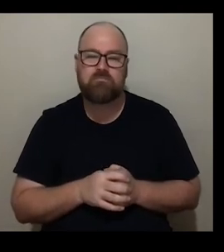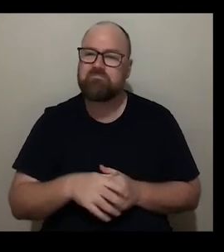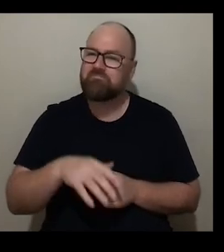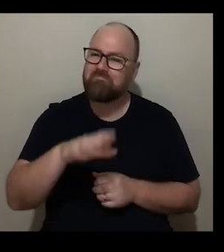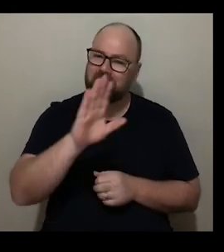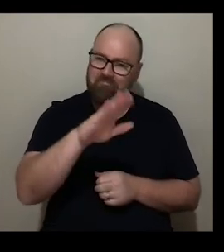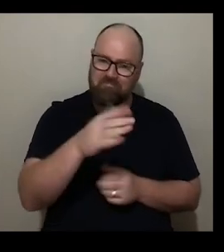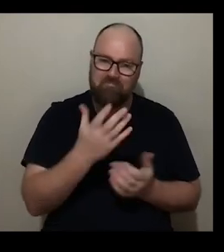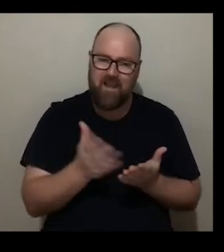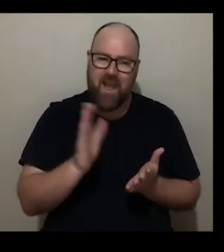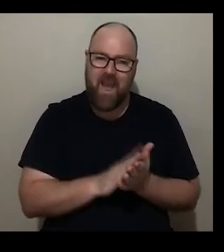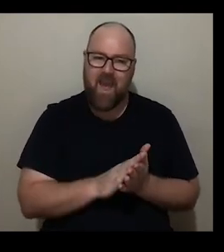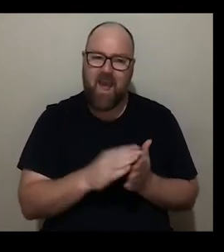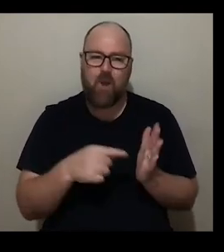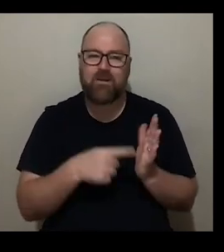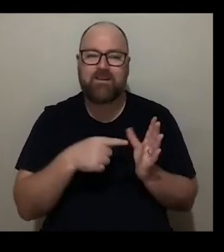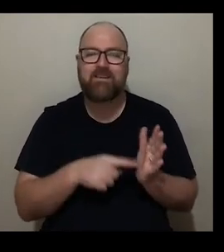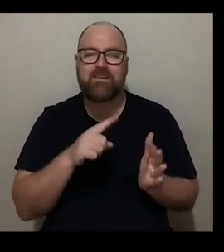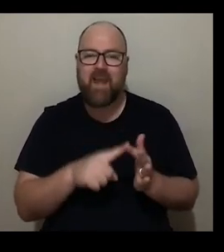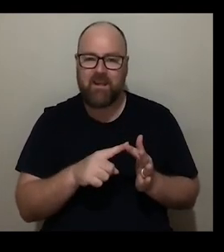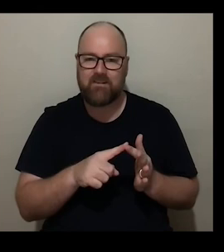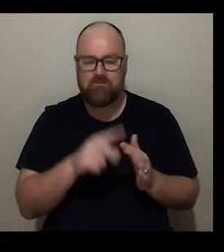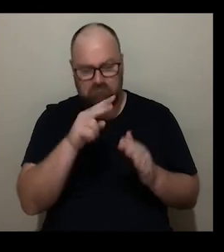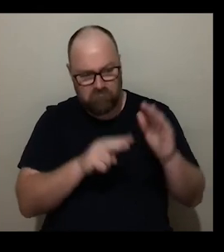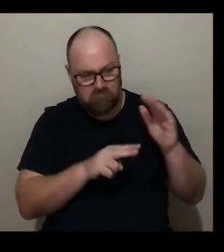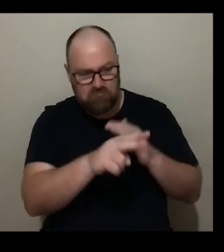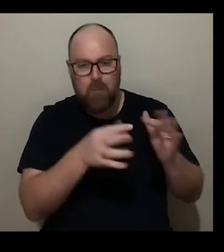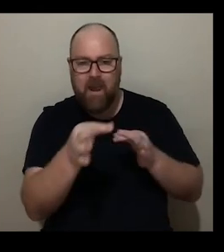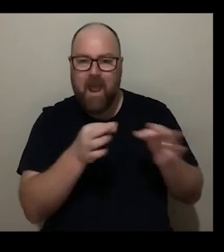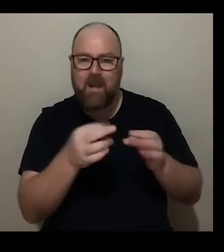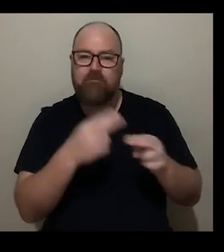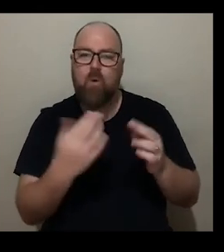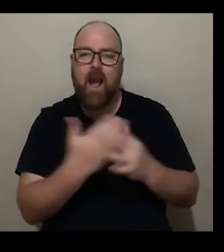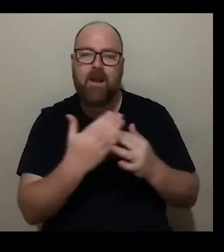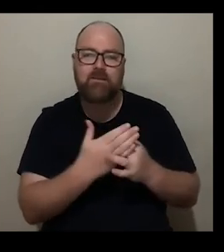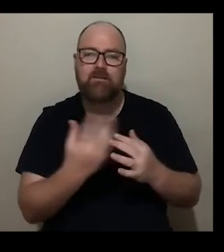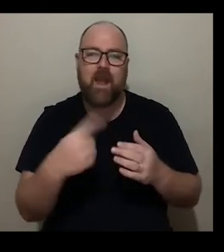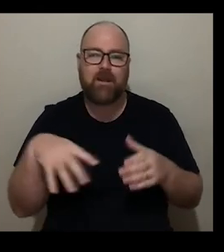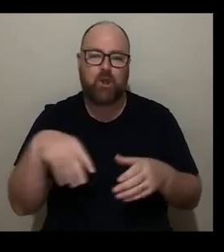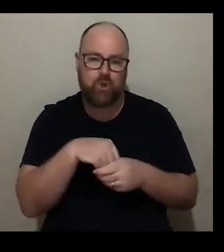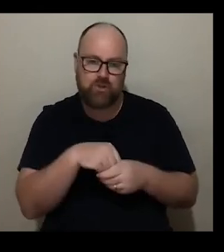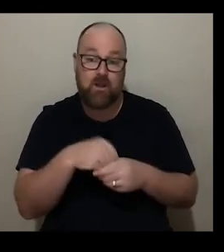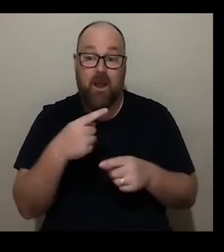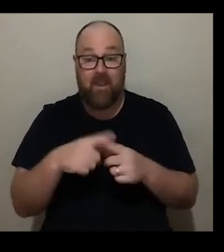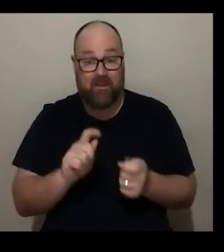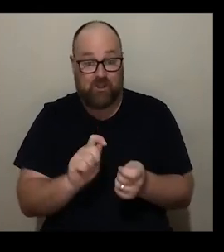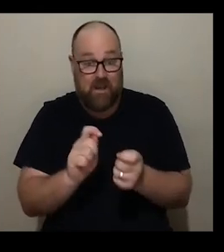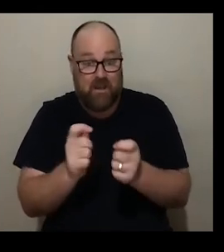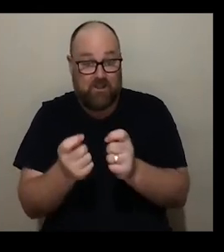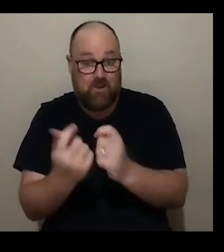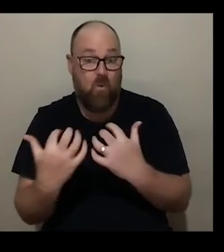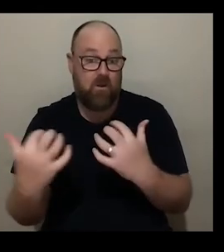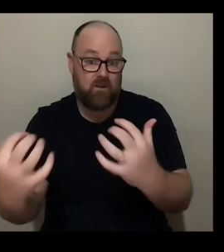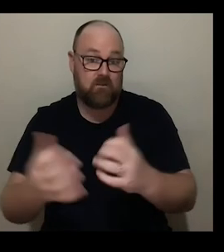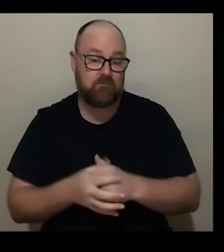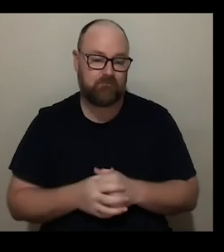is tate forward planning for access and inclusion in light of covid and the changing nature of audiences and participation